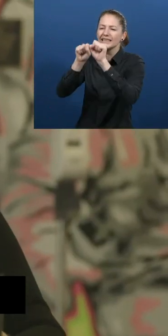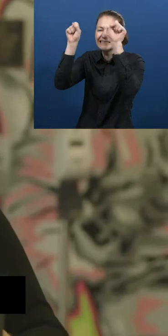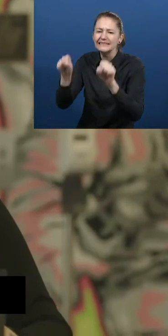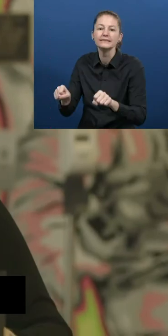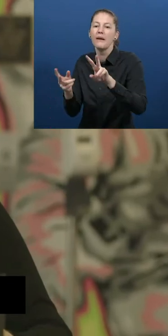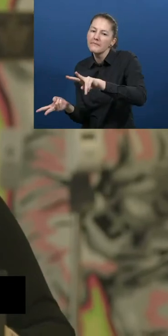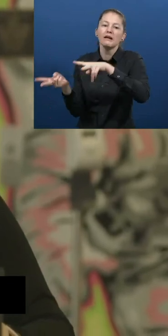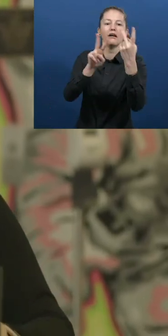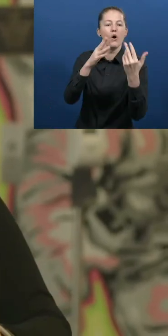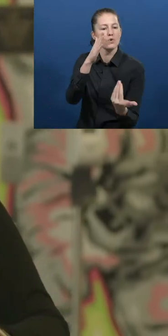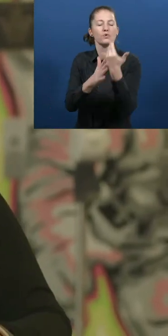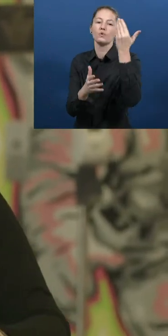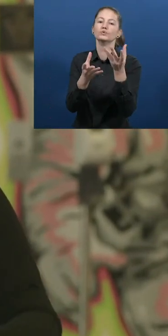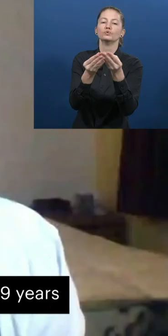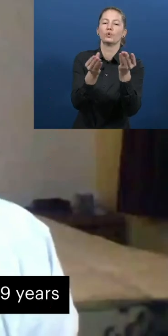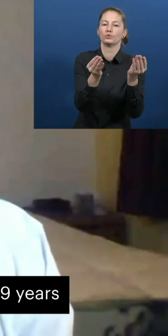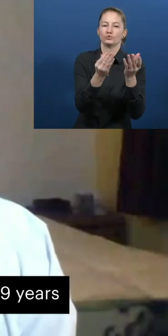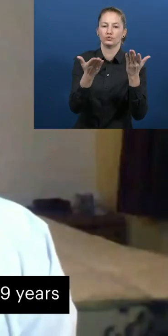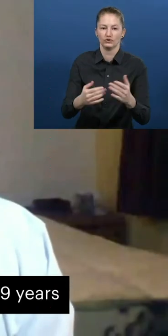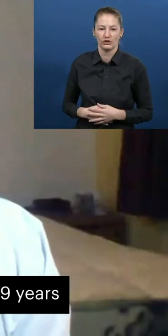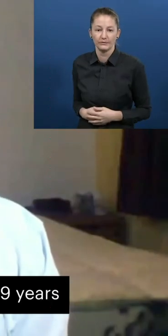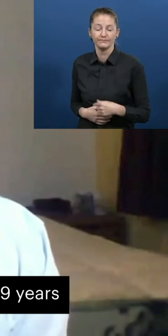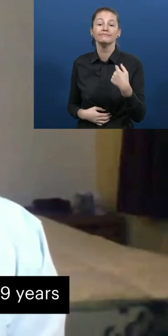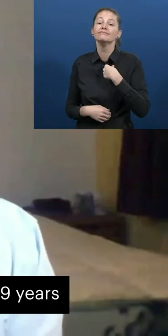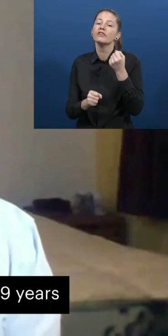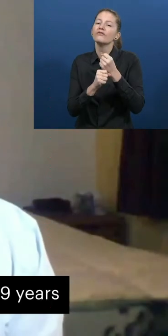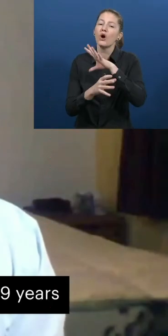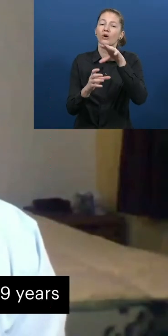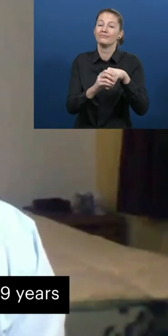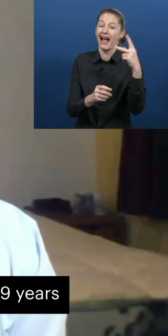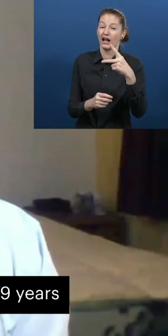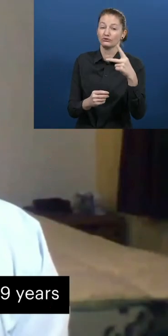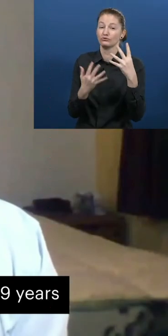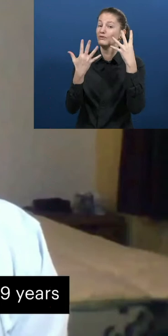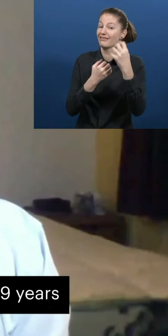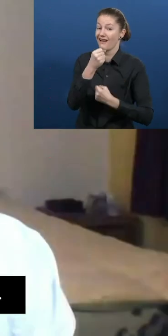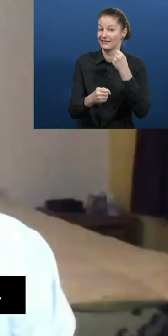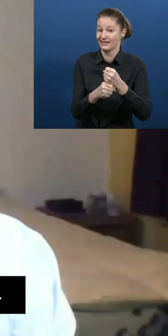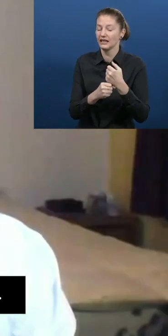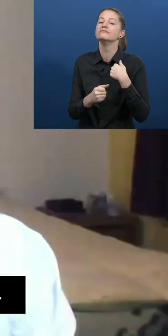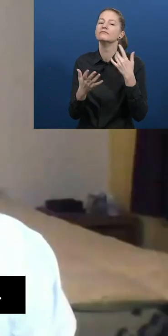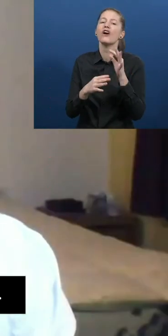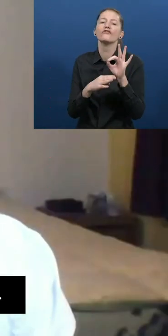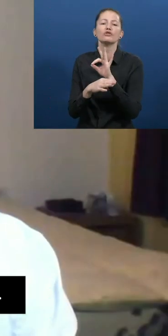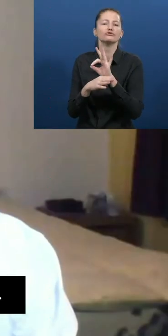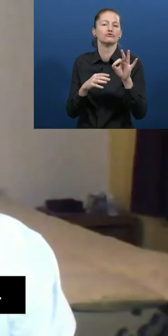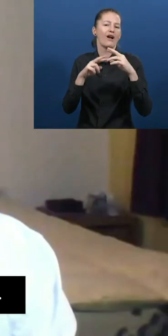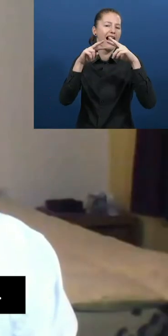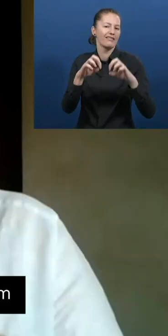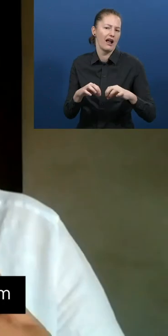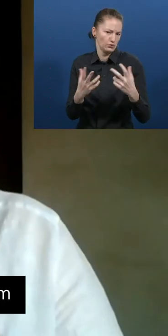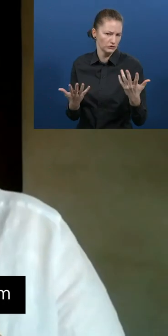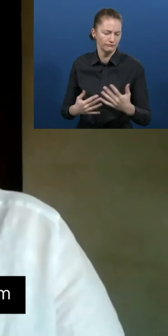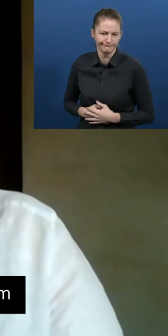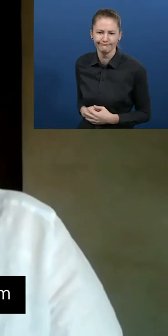solutions. I have been working in Accenture at Accenture nine years. I work as a functional analyst.